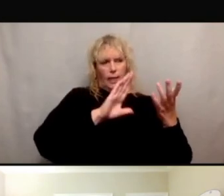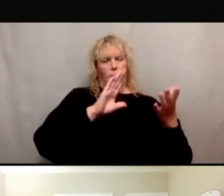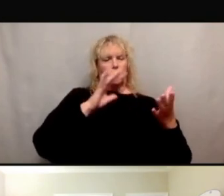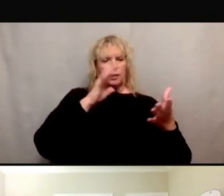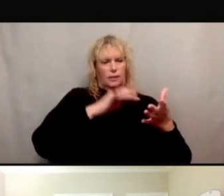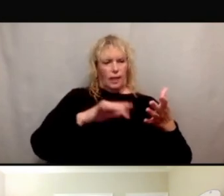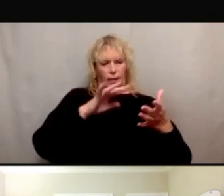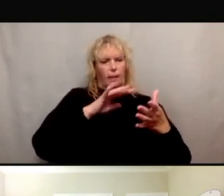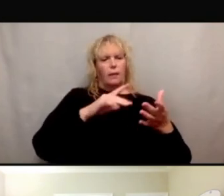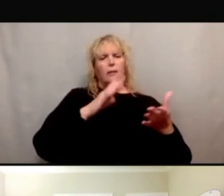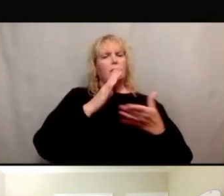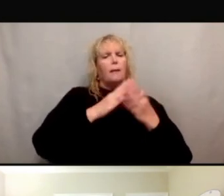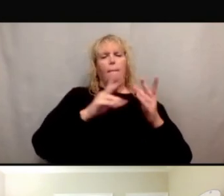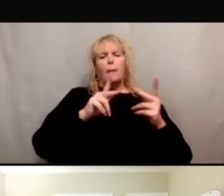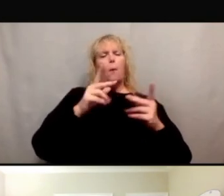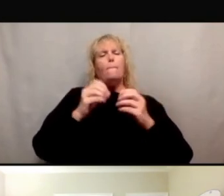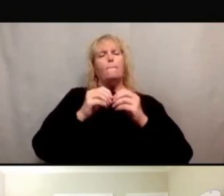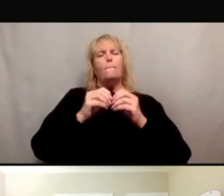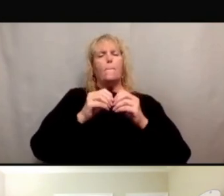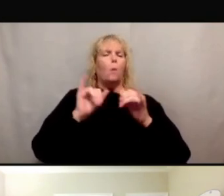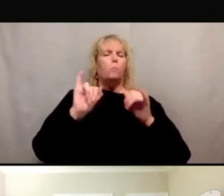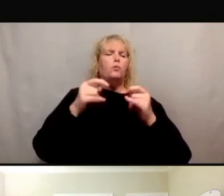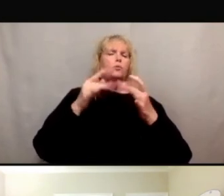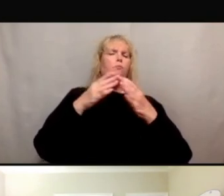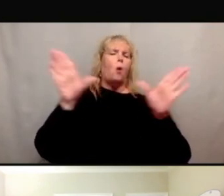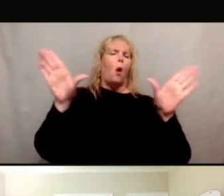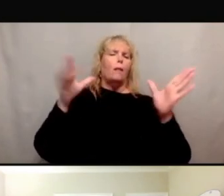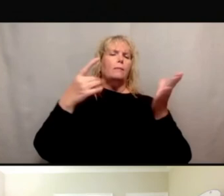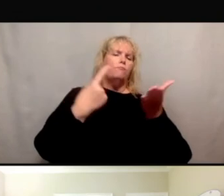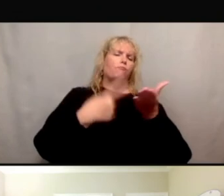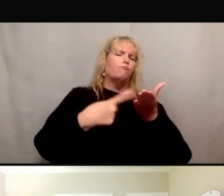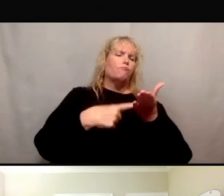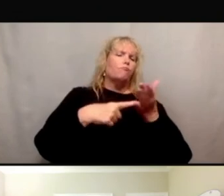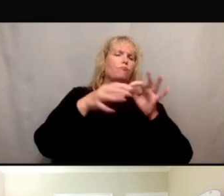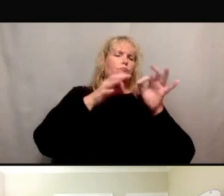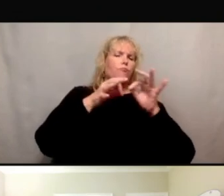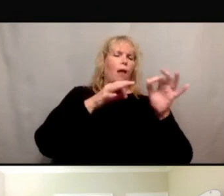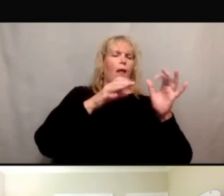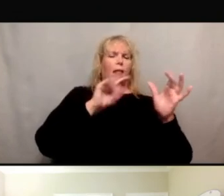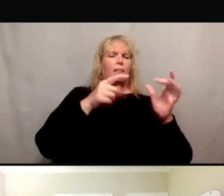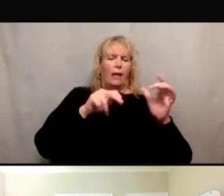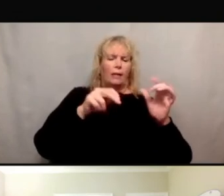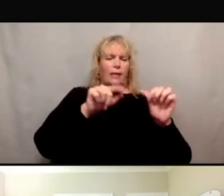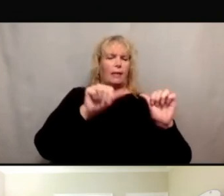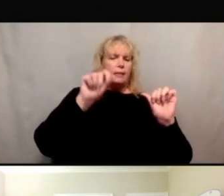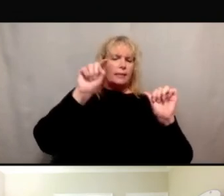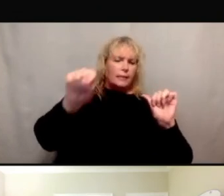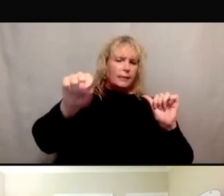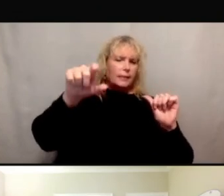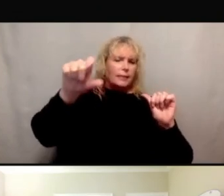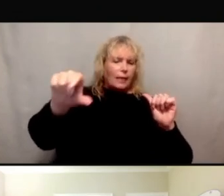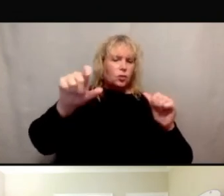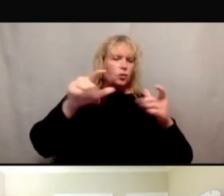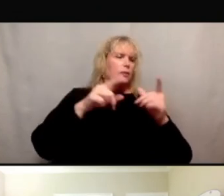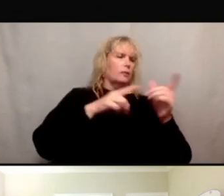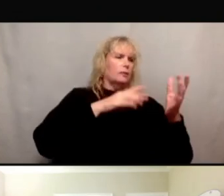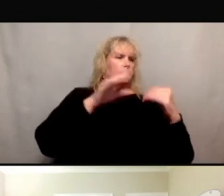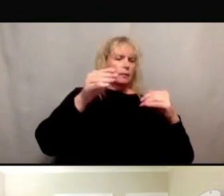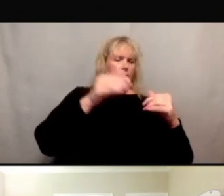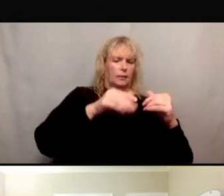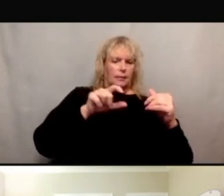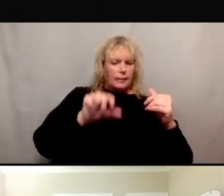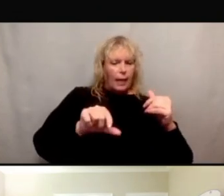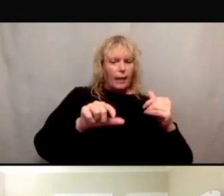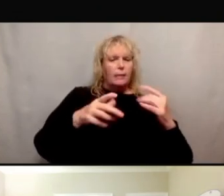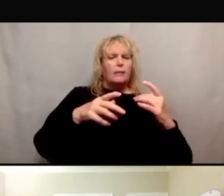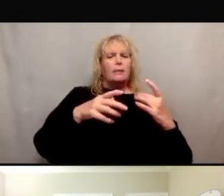Some people have more of a discussion, more broadly, and then sort of point to different sections of the consent form. So I feel like I'm giving